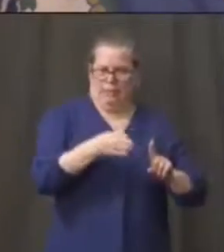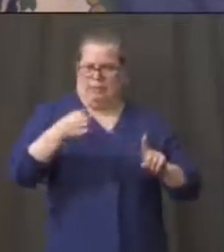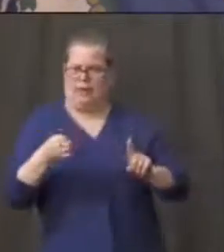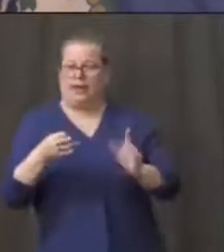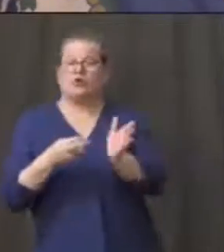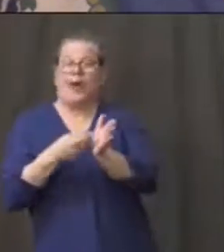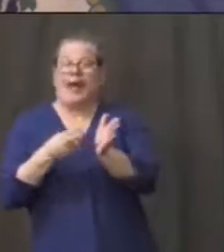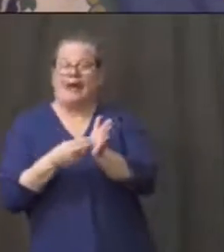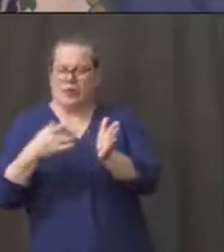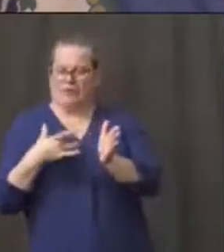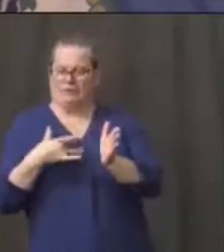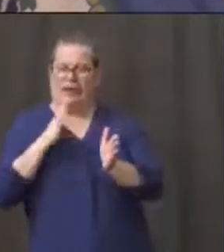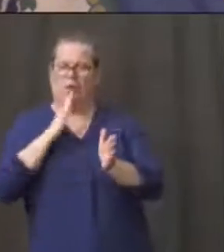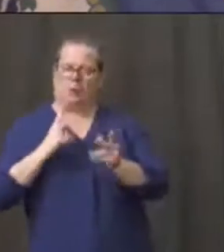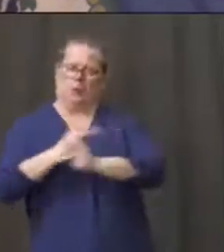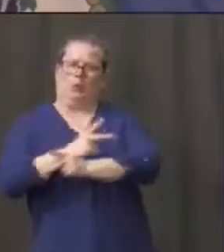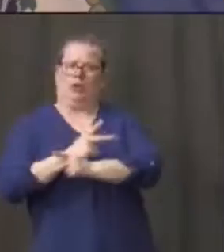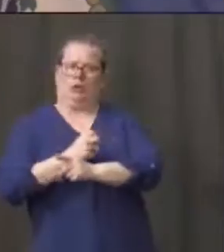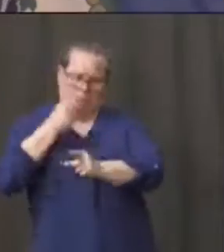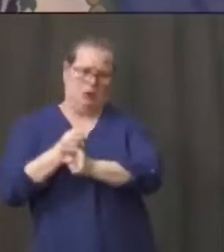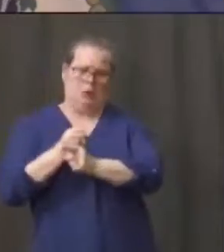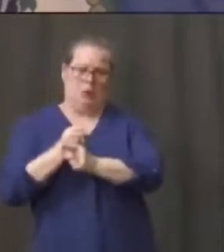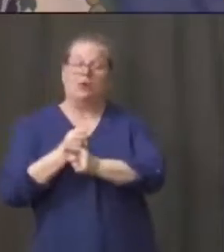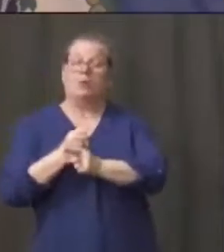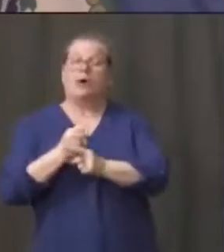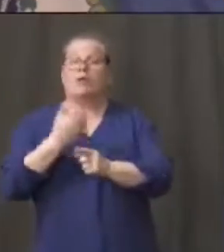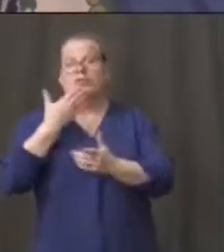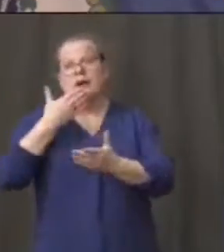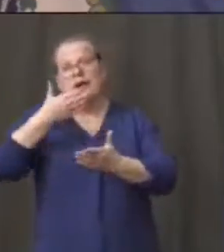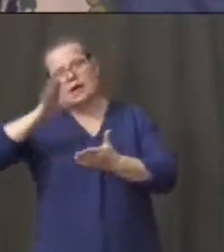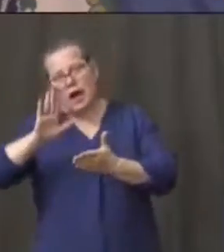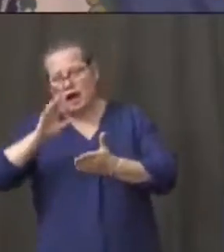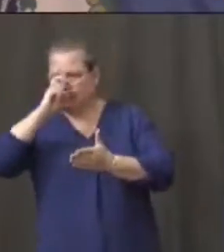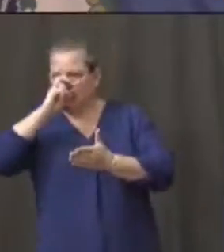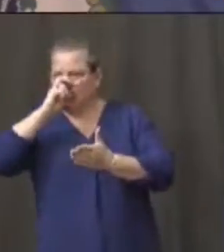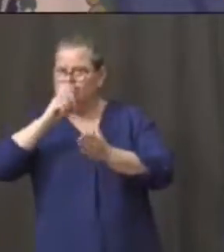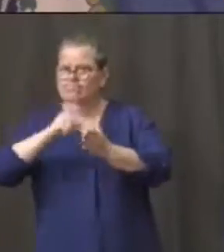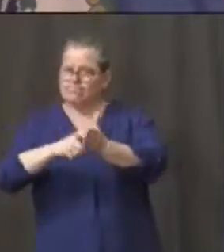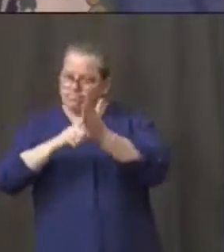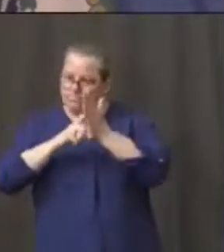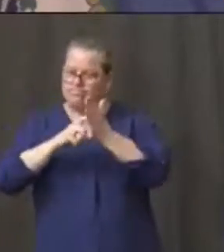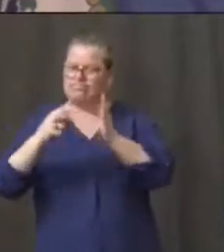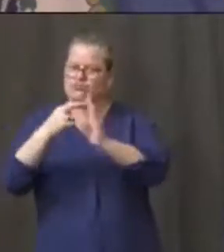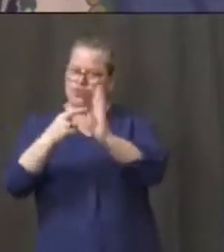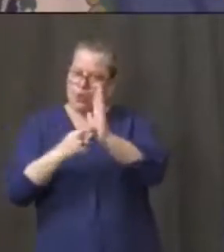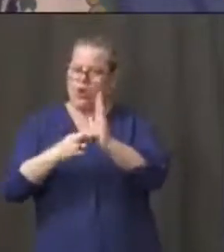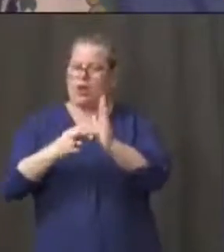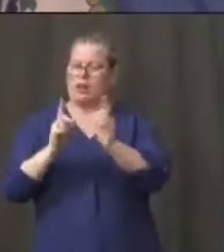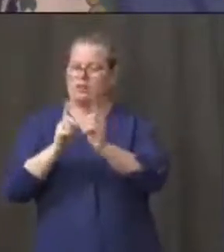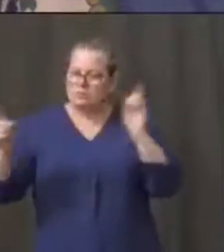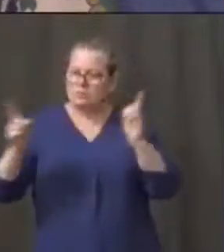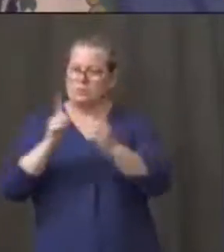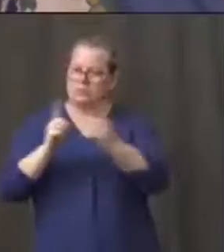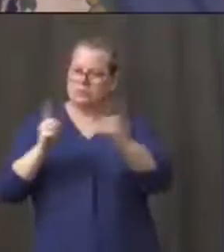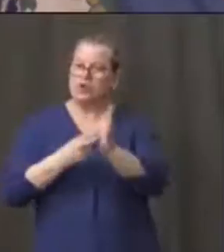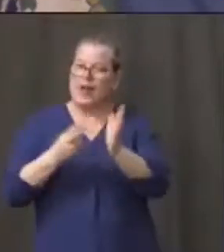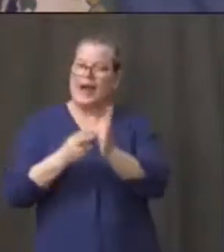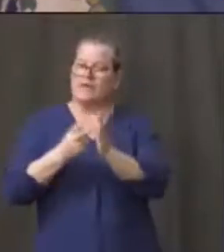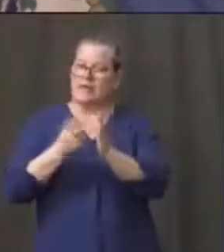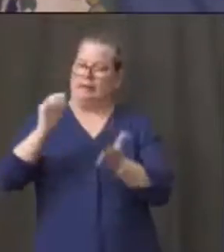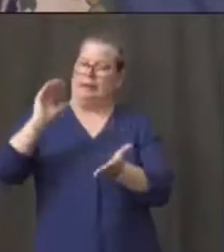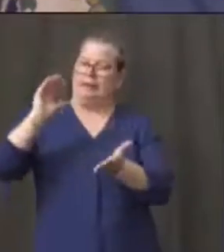things temporarily for now under control in New Haven County. Same is true of Hartford as you keep going further north.